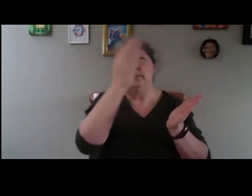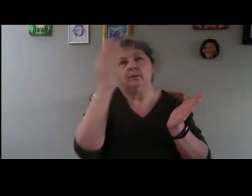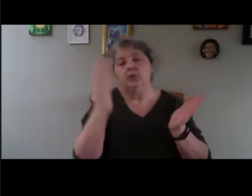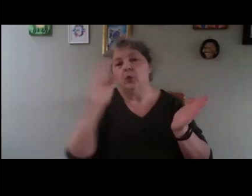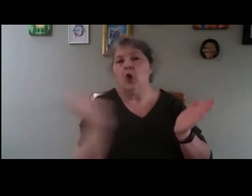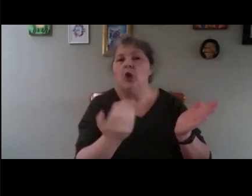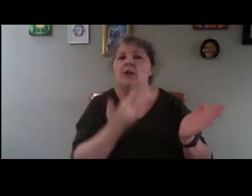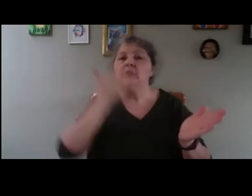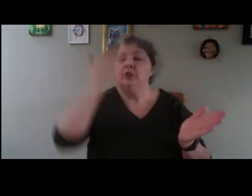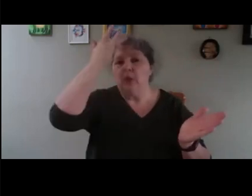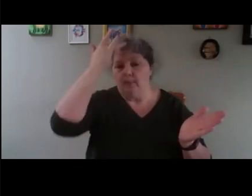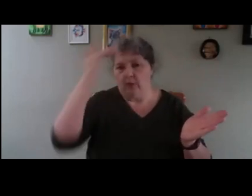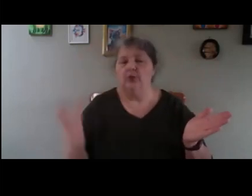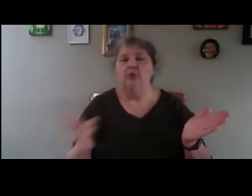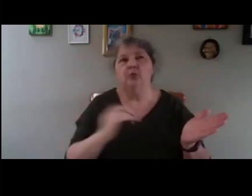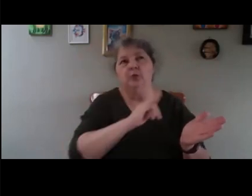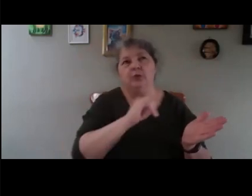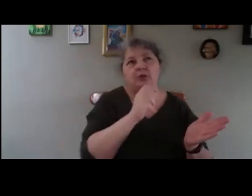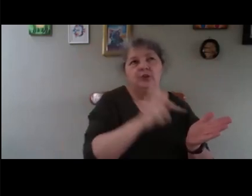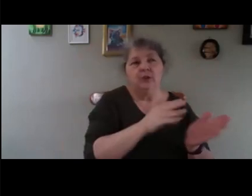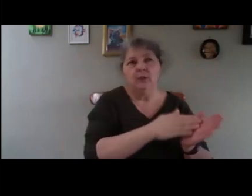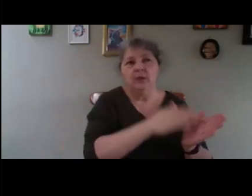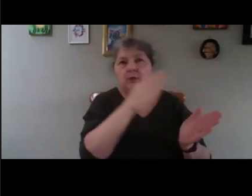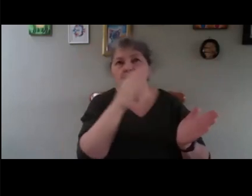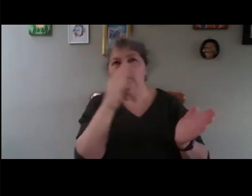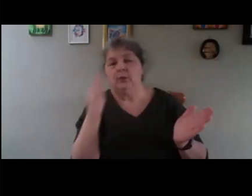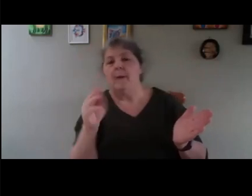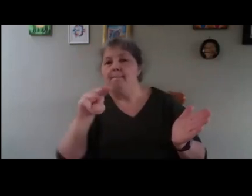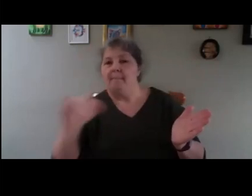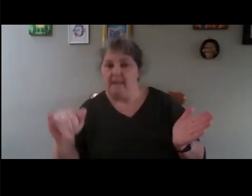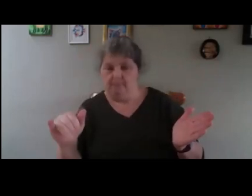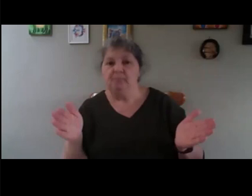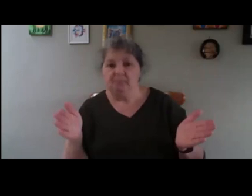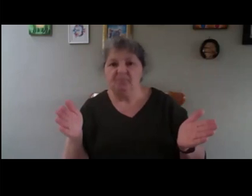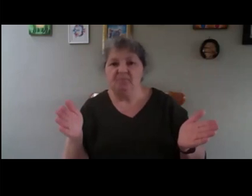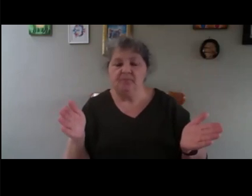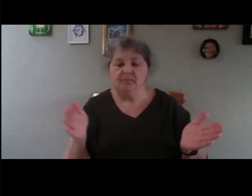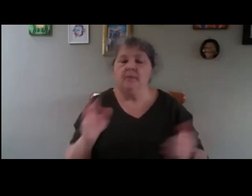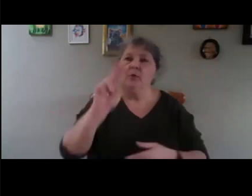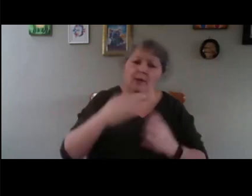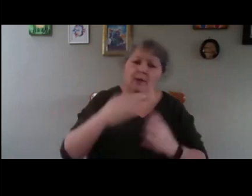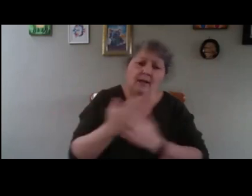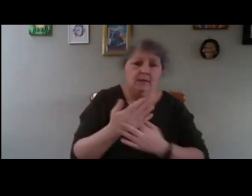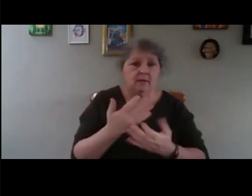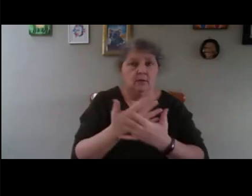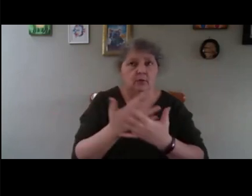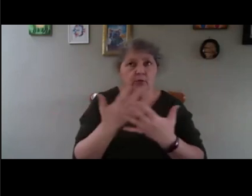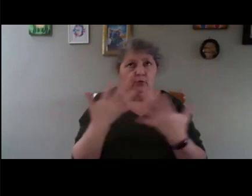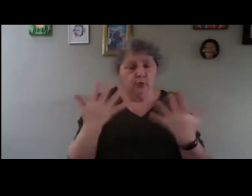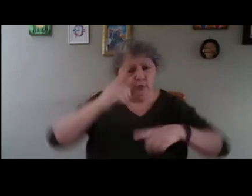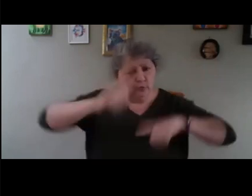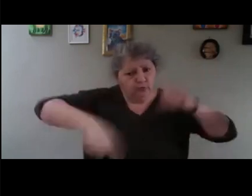So, January to May. You can access a huge range of